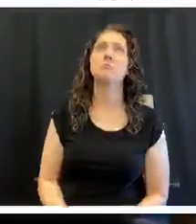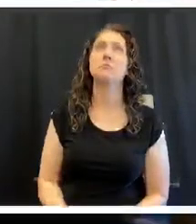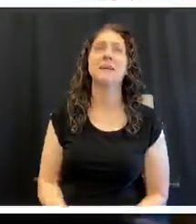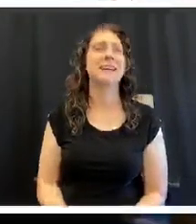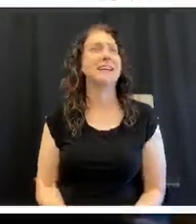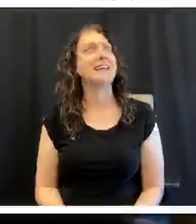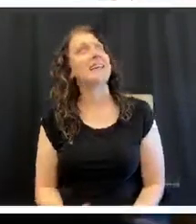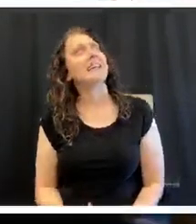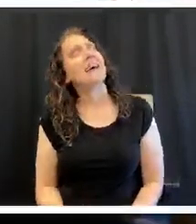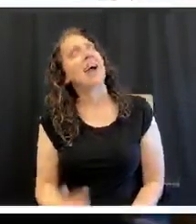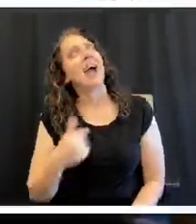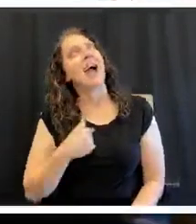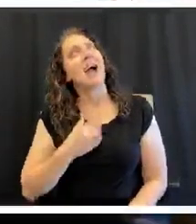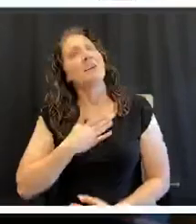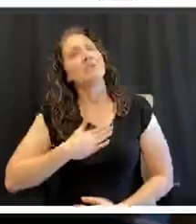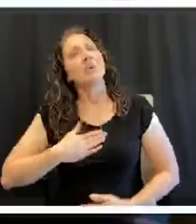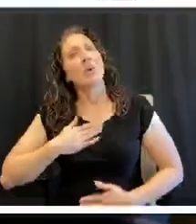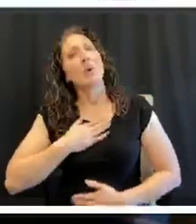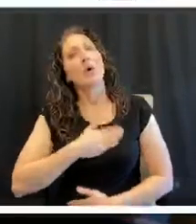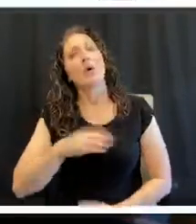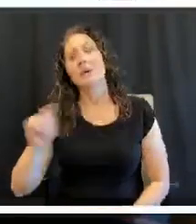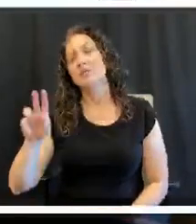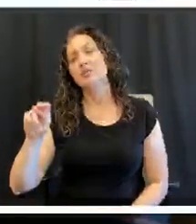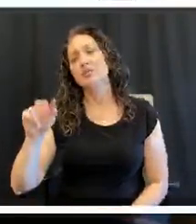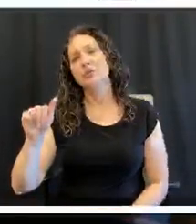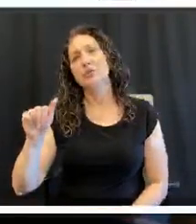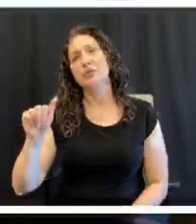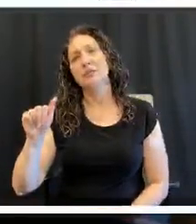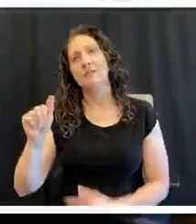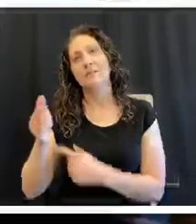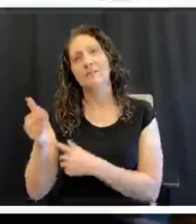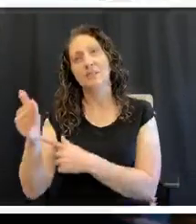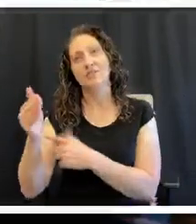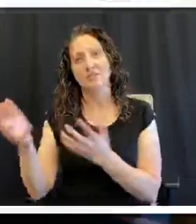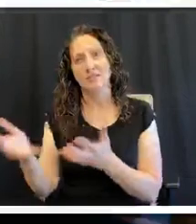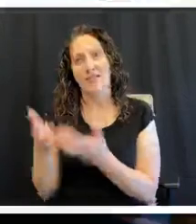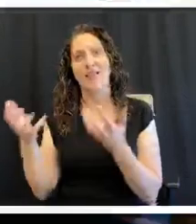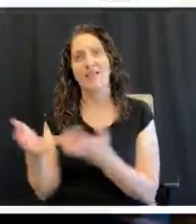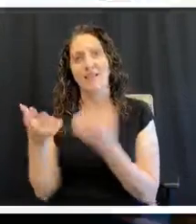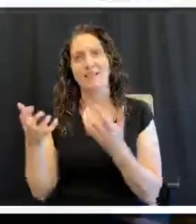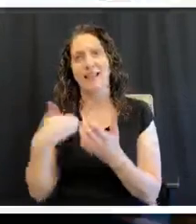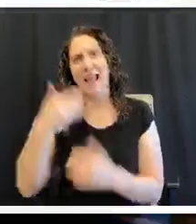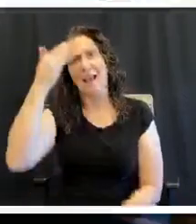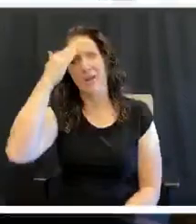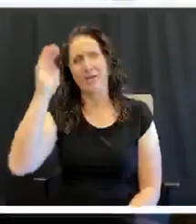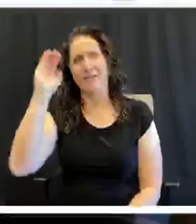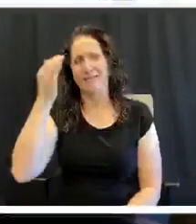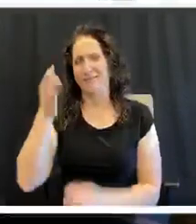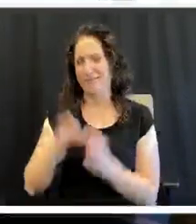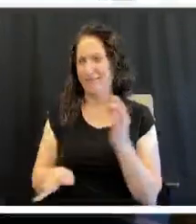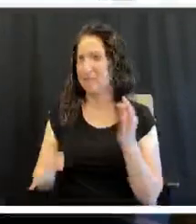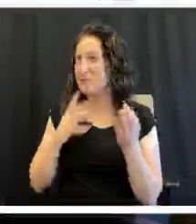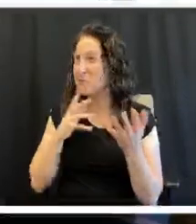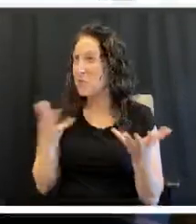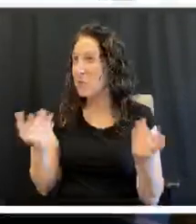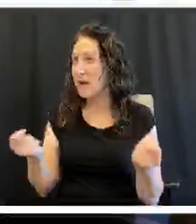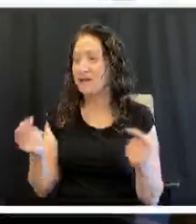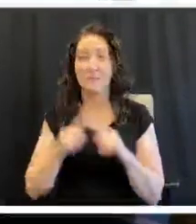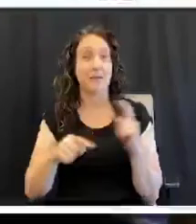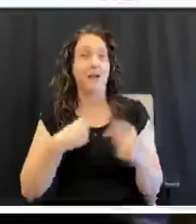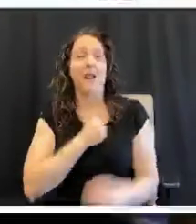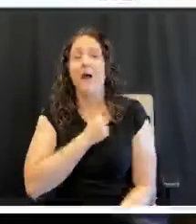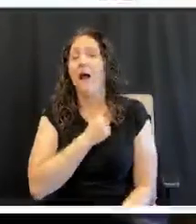Oh, I enjoy a good tuna fish salad. And that sounds crazy, but I love tuna fish and I put